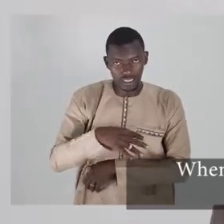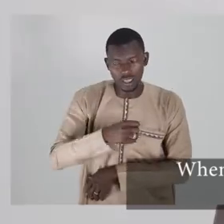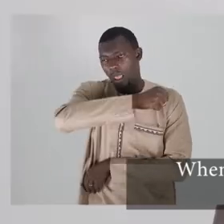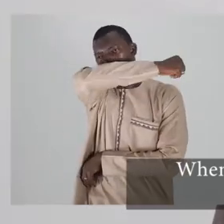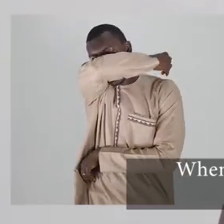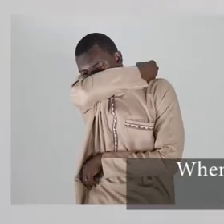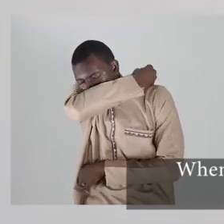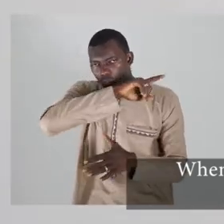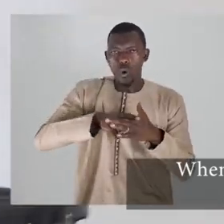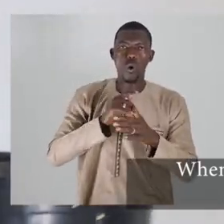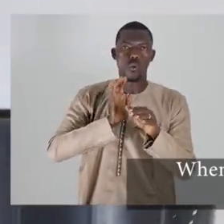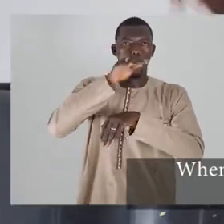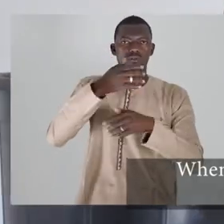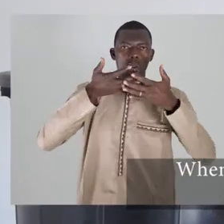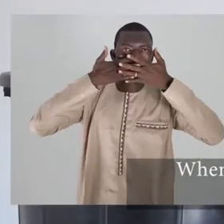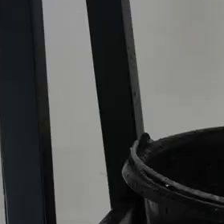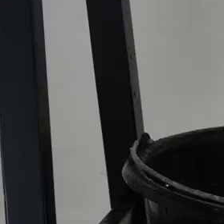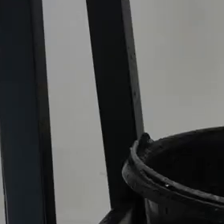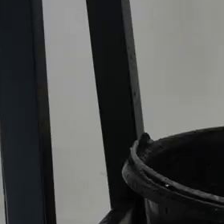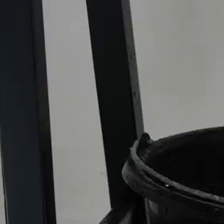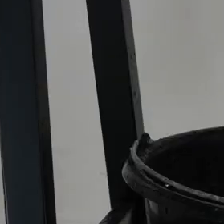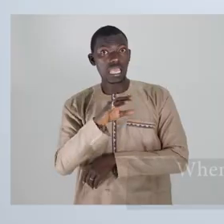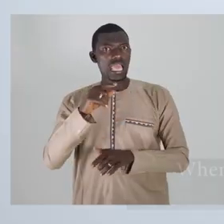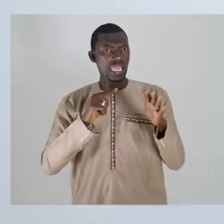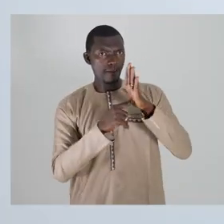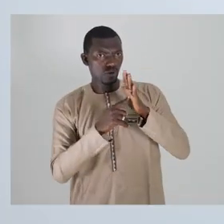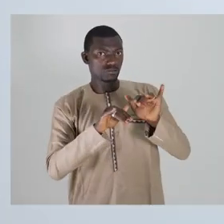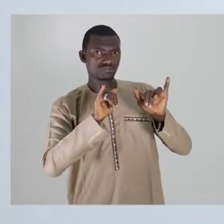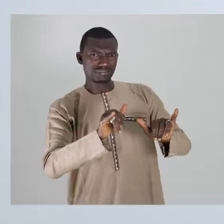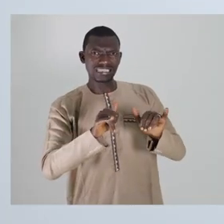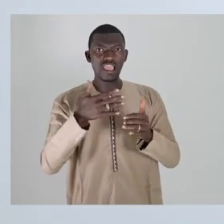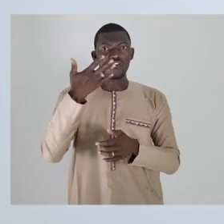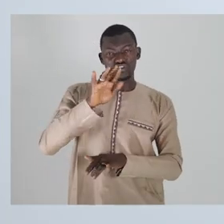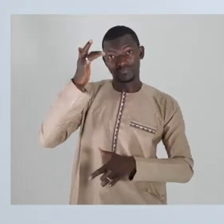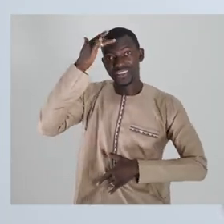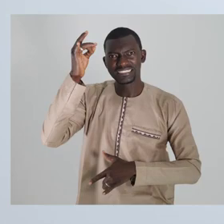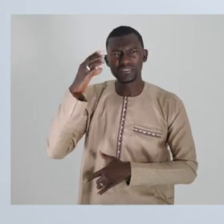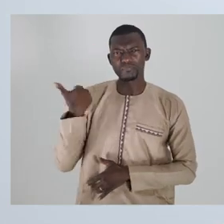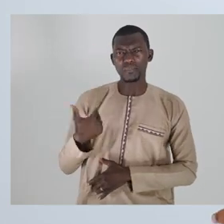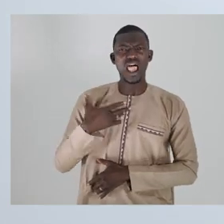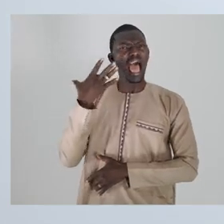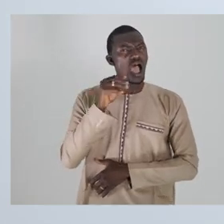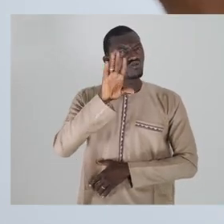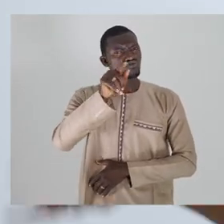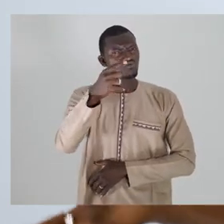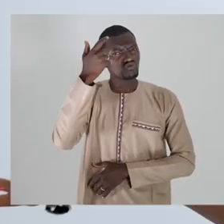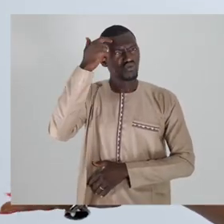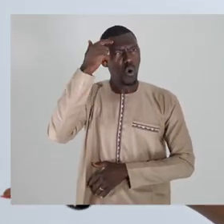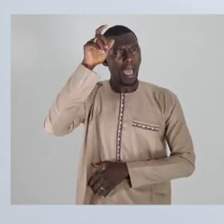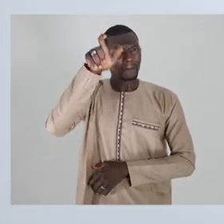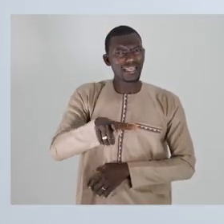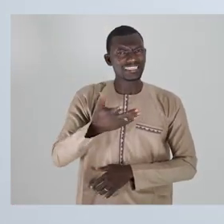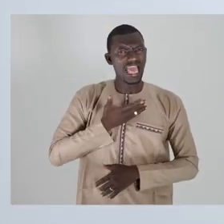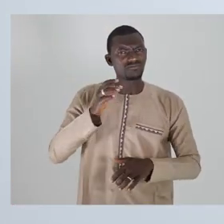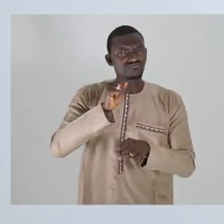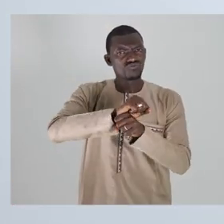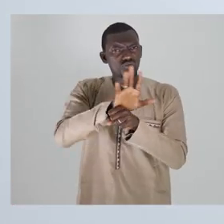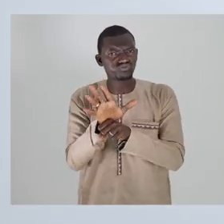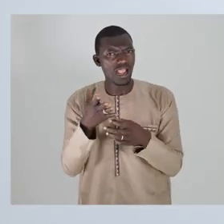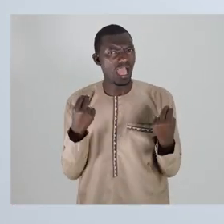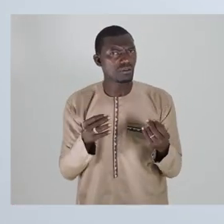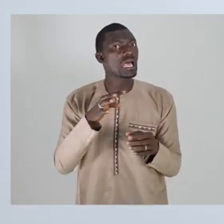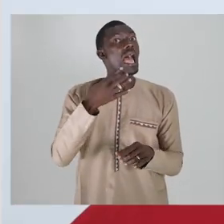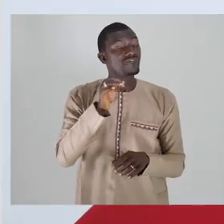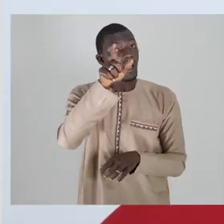bent elbow. Make sure you throw the tissue in a bin and wash your hands. You say to stay away from sick people? How do we know if somebody has the